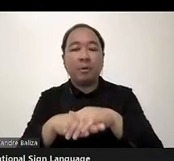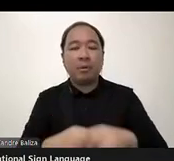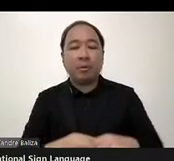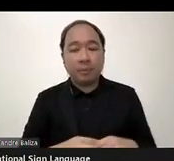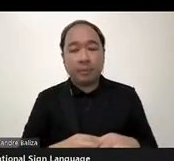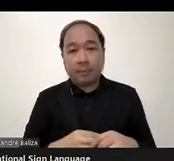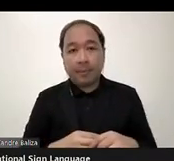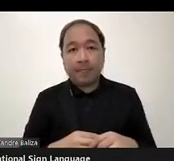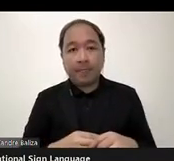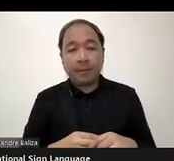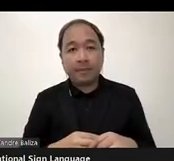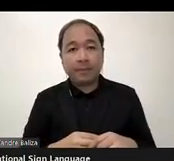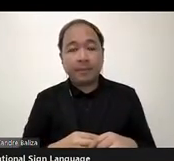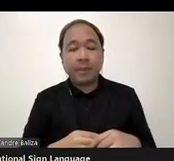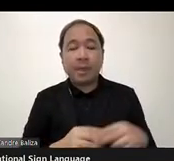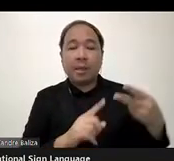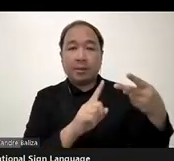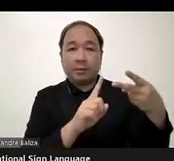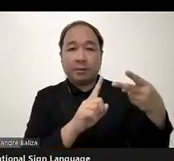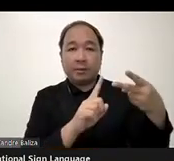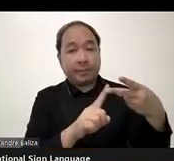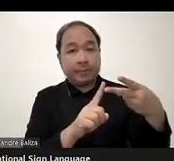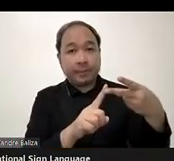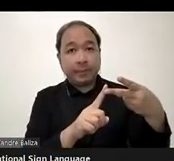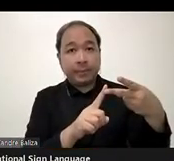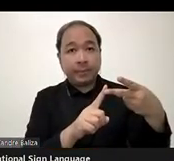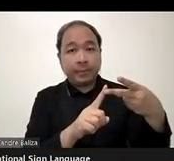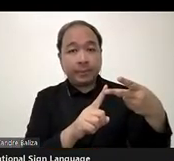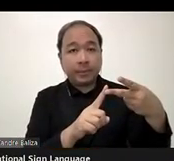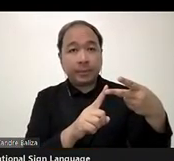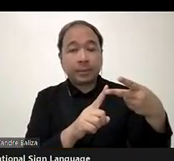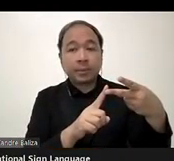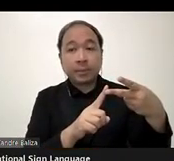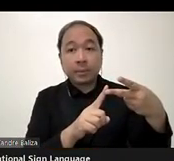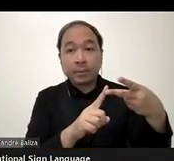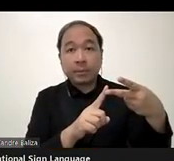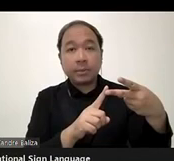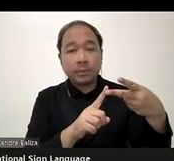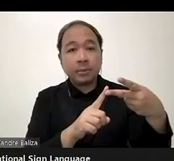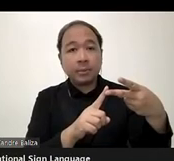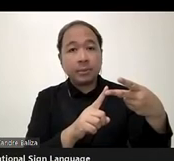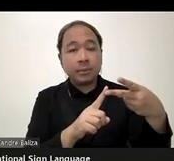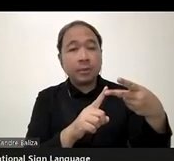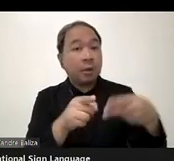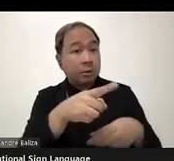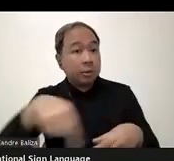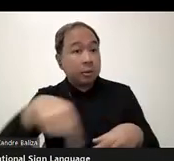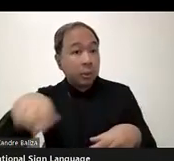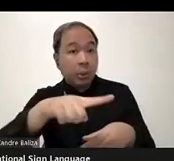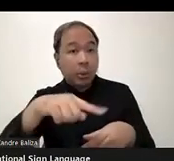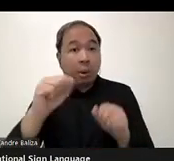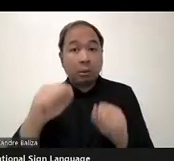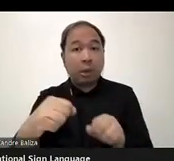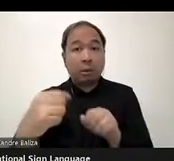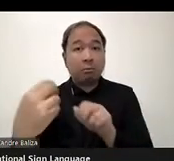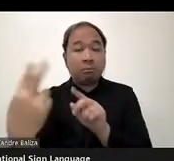The second thing that we did was basically say, you can apply any way that works for you.